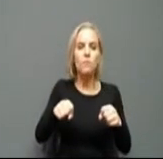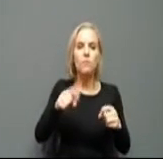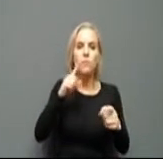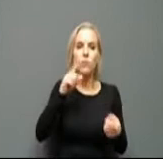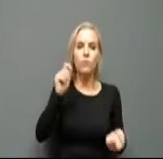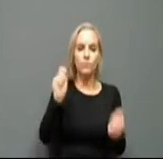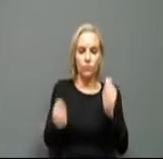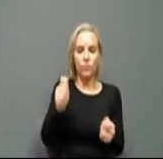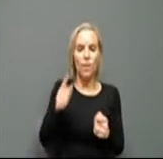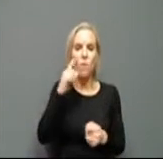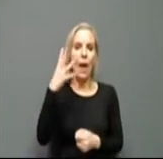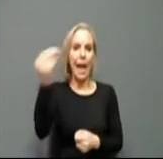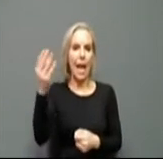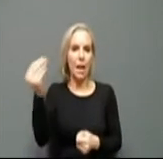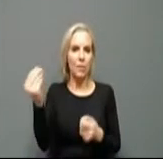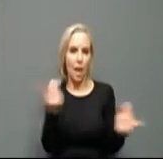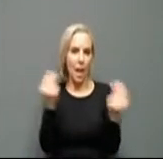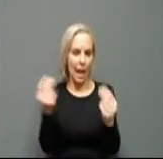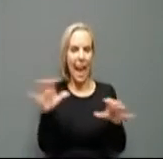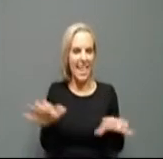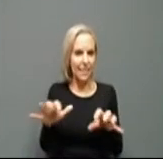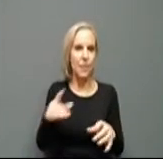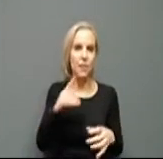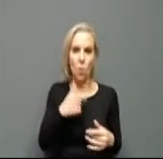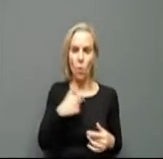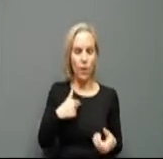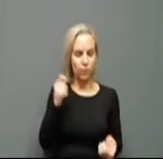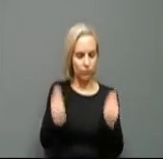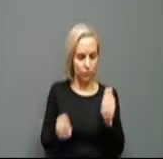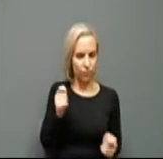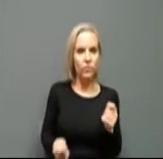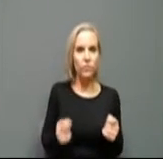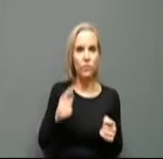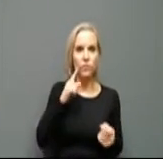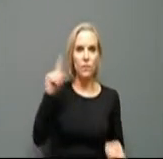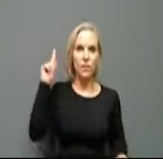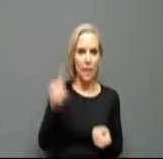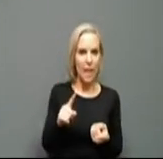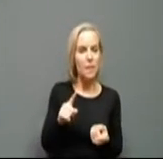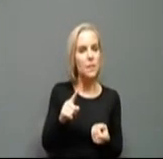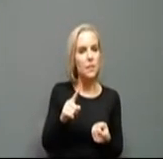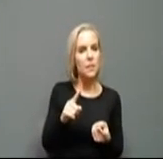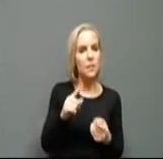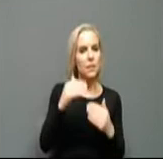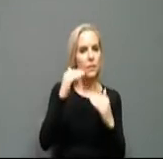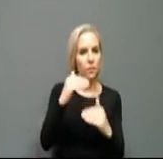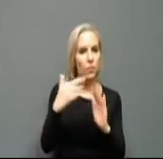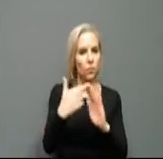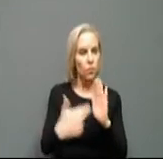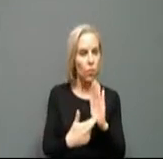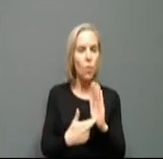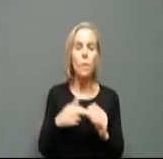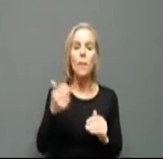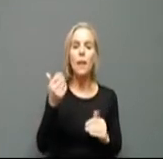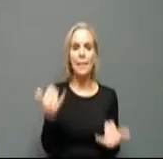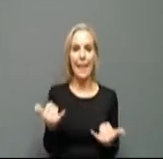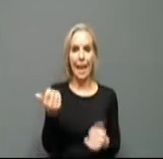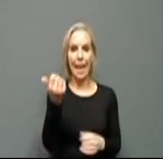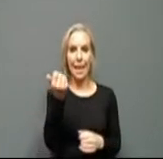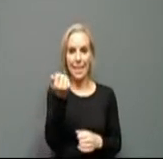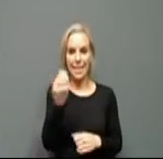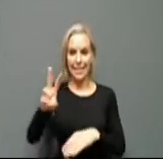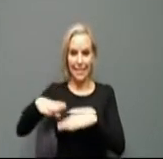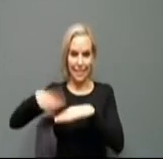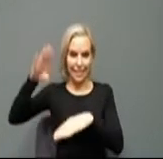take a number of steps. The first week in April, all Kentucky and 16 and older became eligible for a COVID